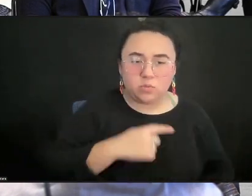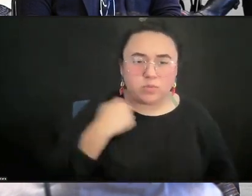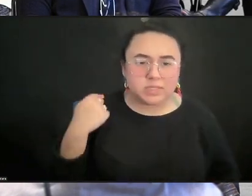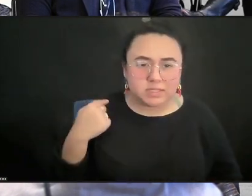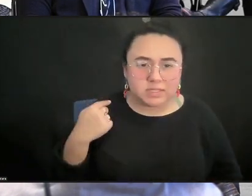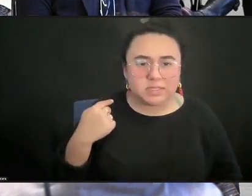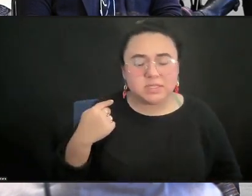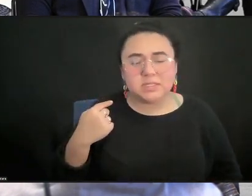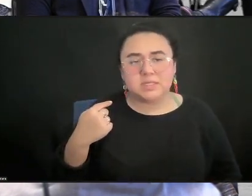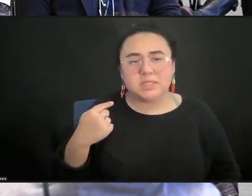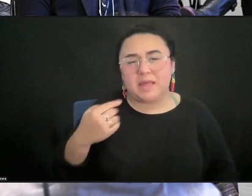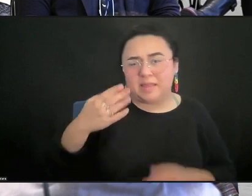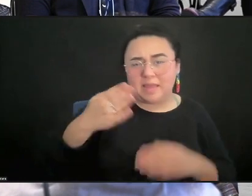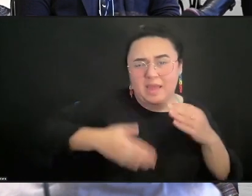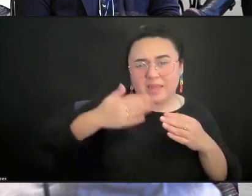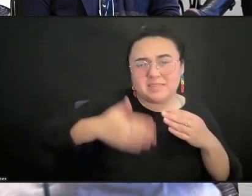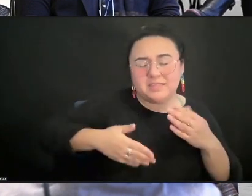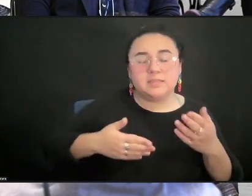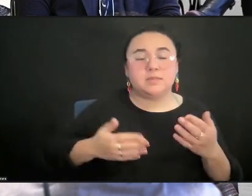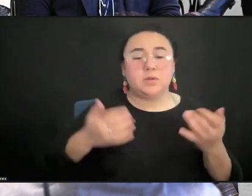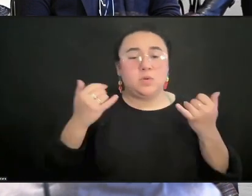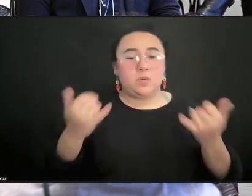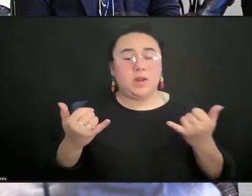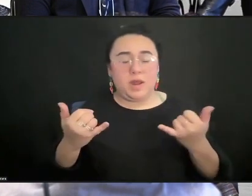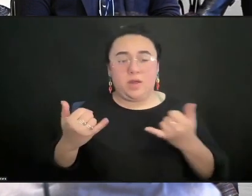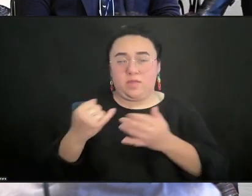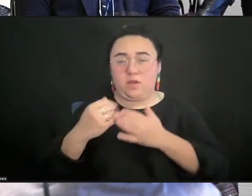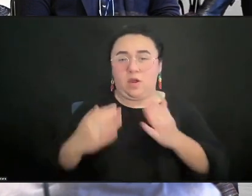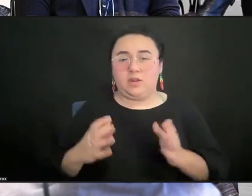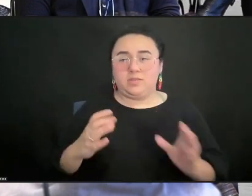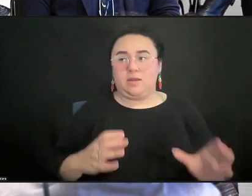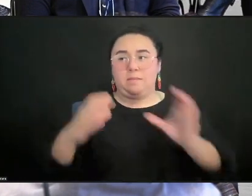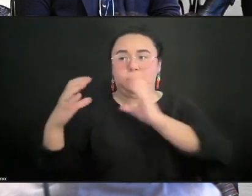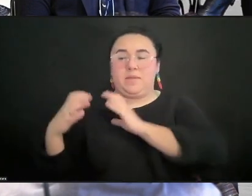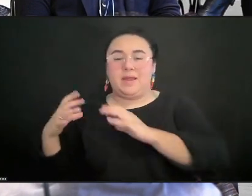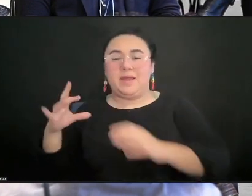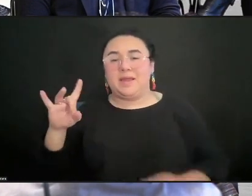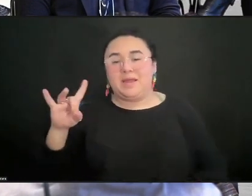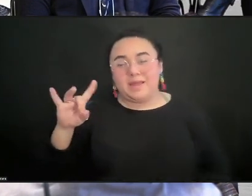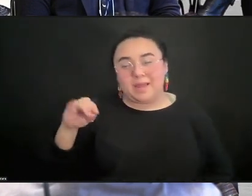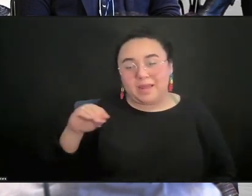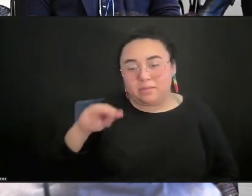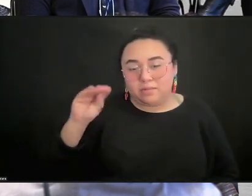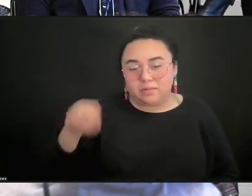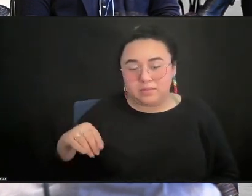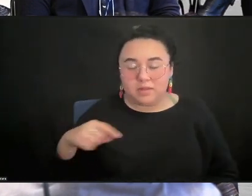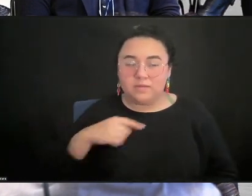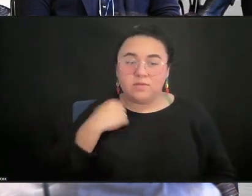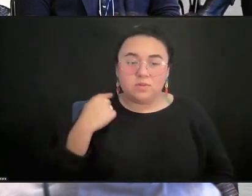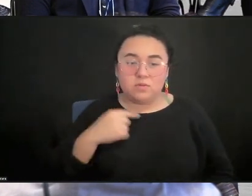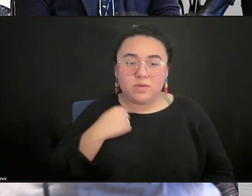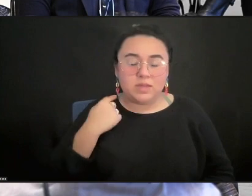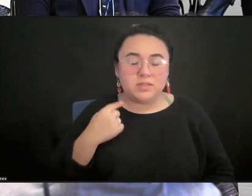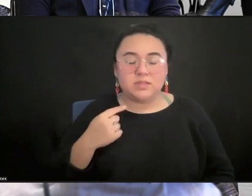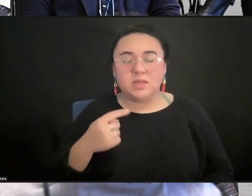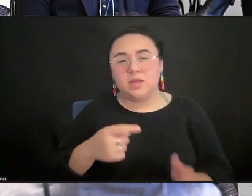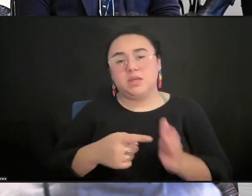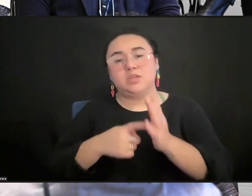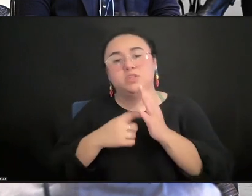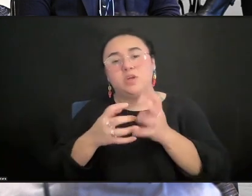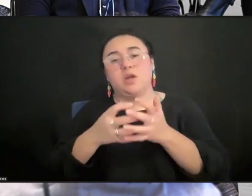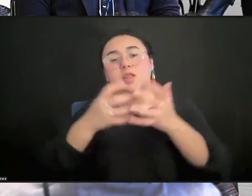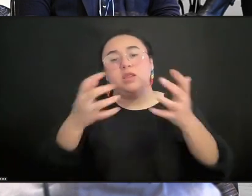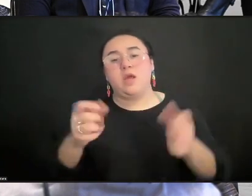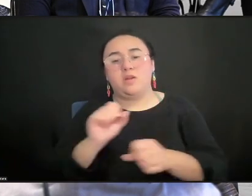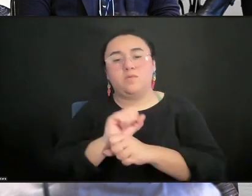And it took heaven and earth to work with our government partners to actually for us to assume that risk.